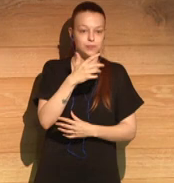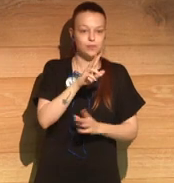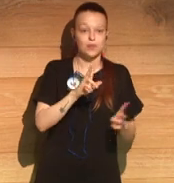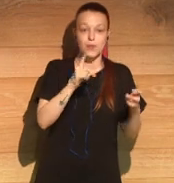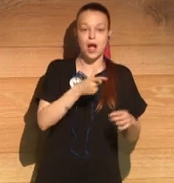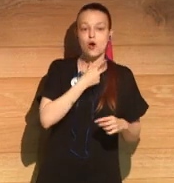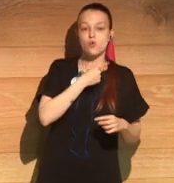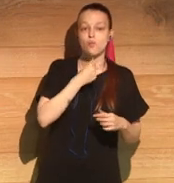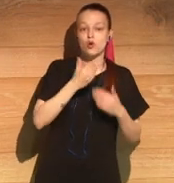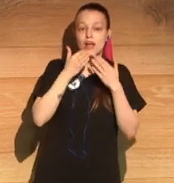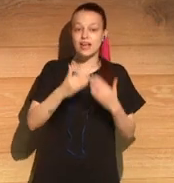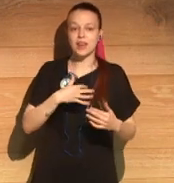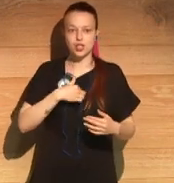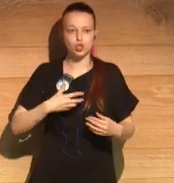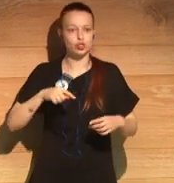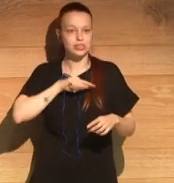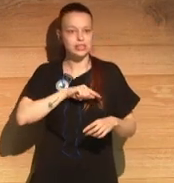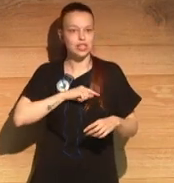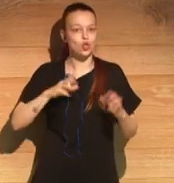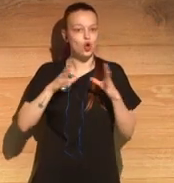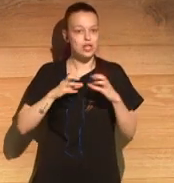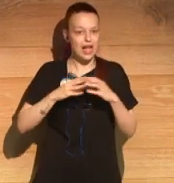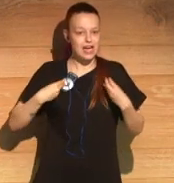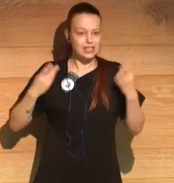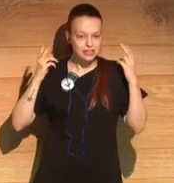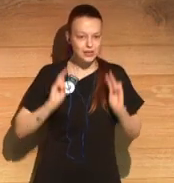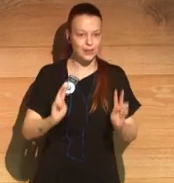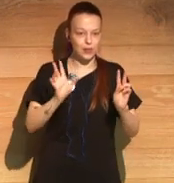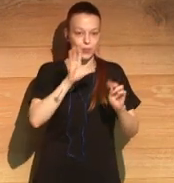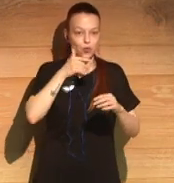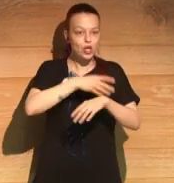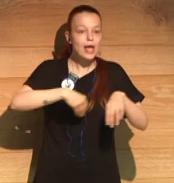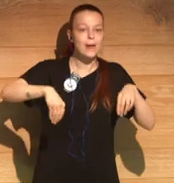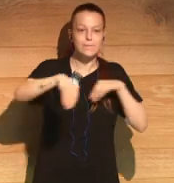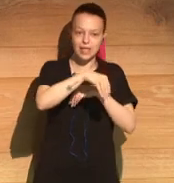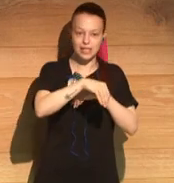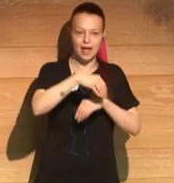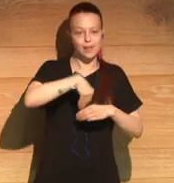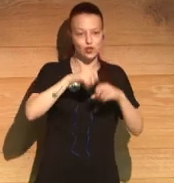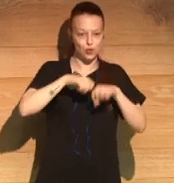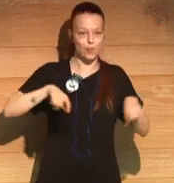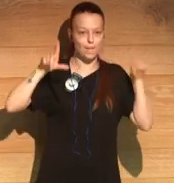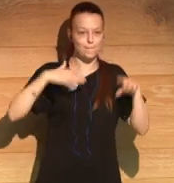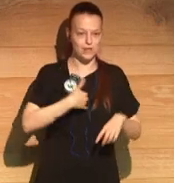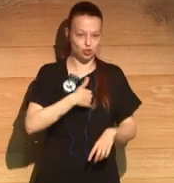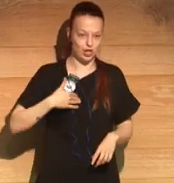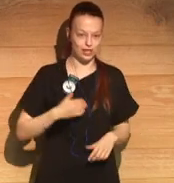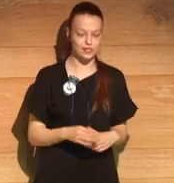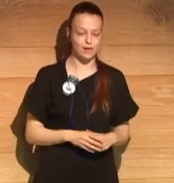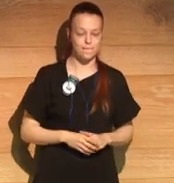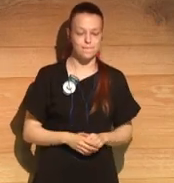Because a desire to really live and to create this empathy with the characters as well through humor.